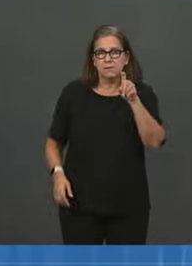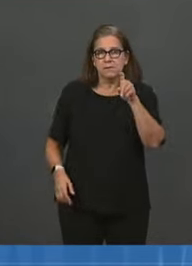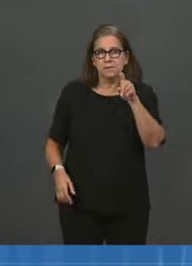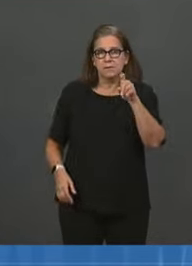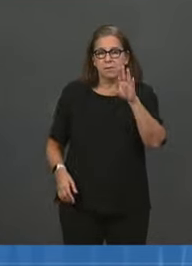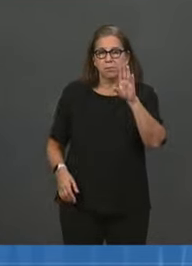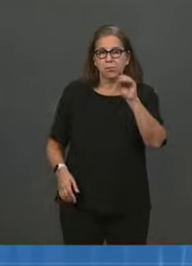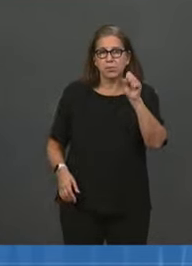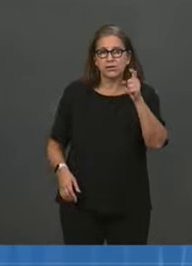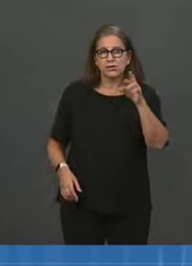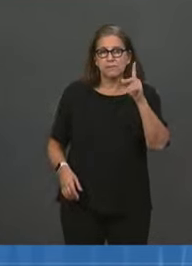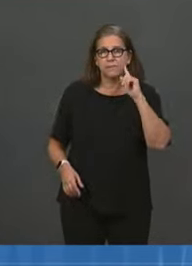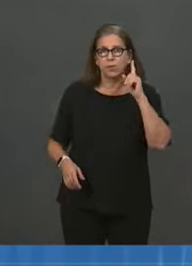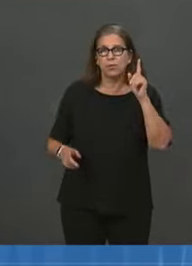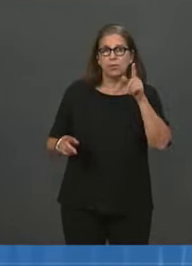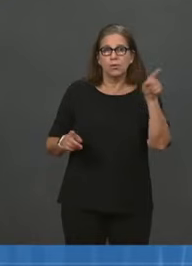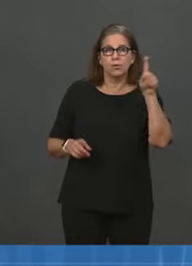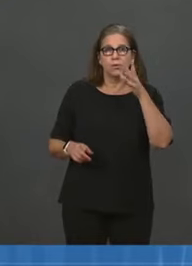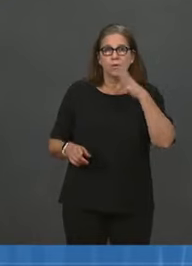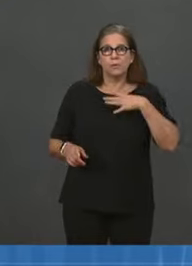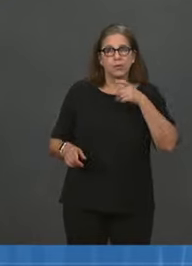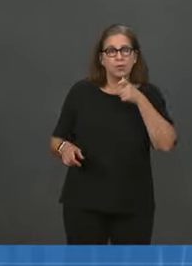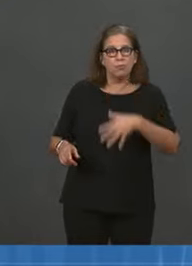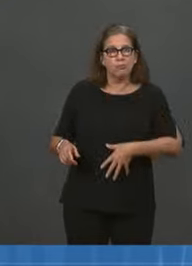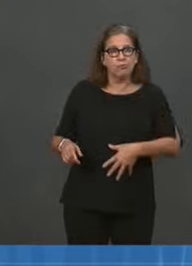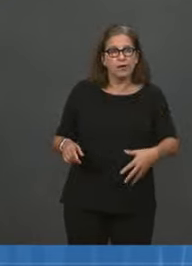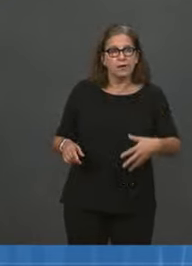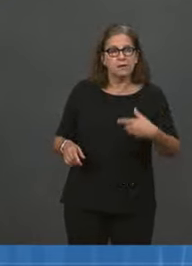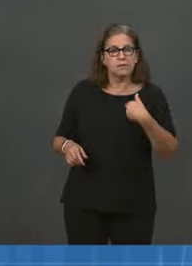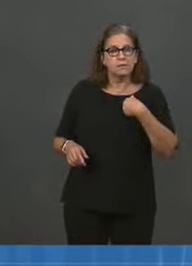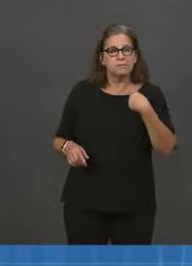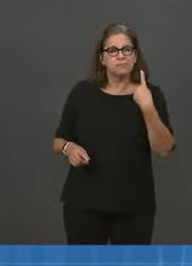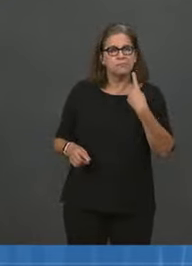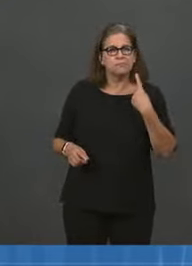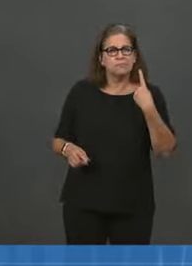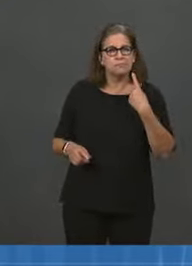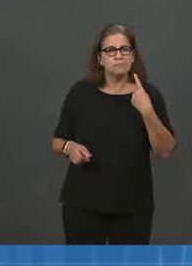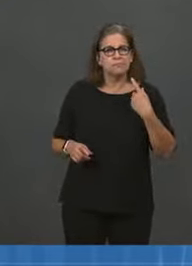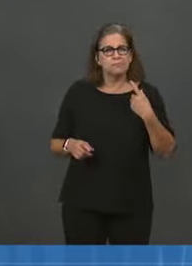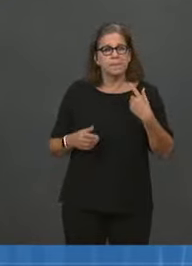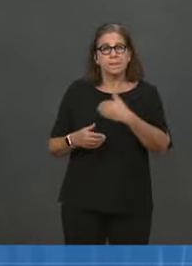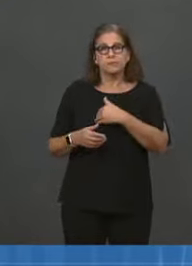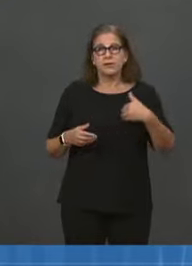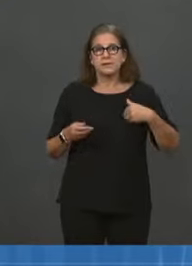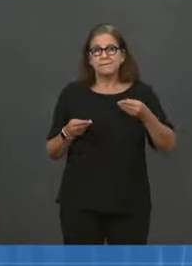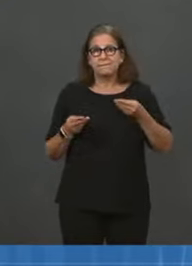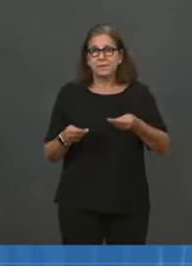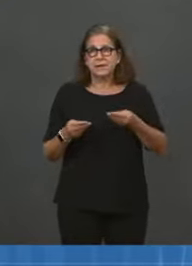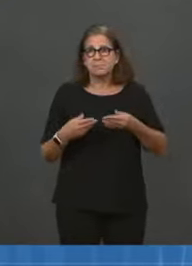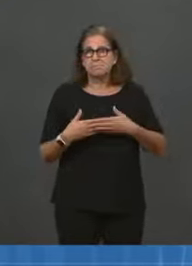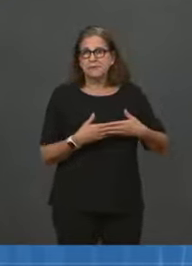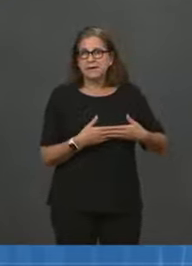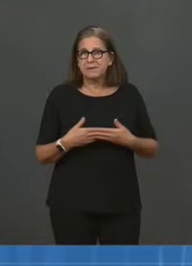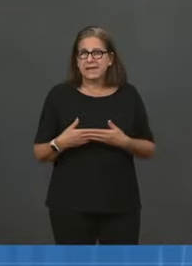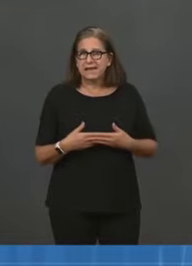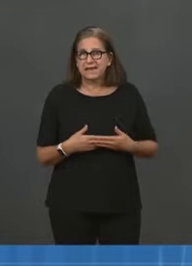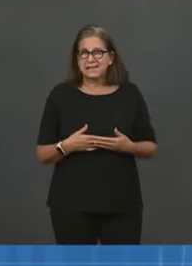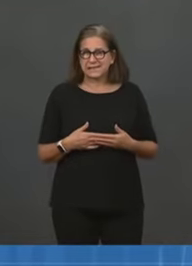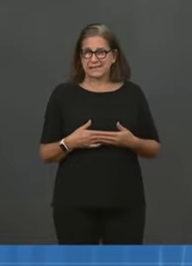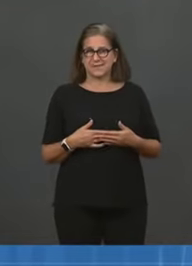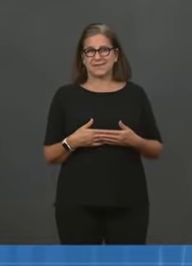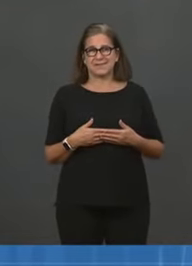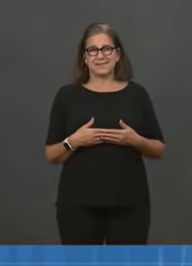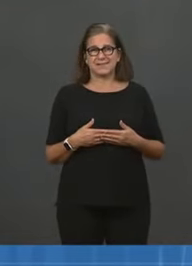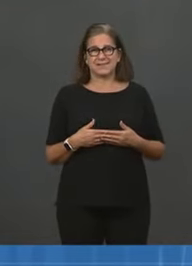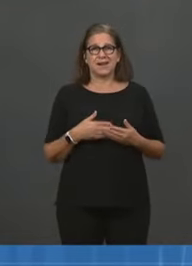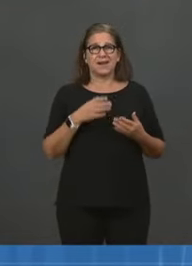And also, is that true for nursing women? Because I think there's been some confusion over how you would define people who are recently pregnant and whether or not they should get a booster.